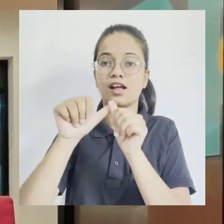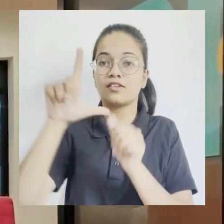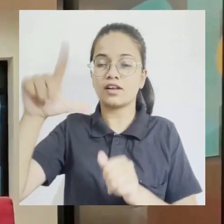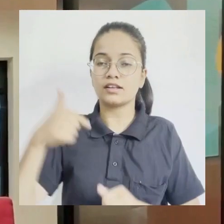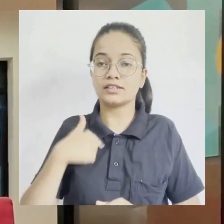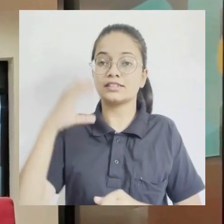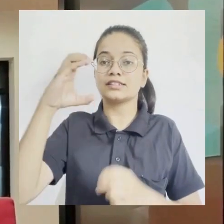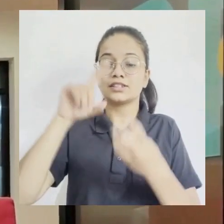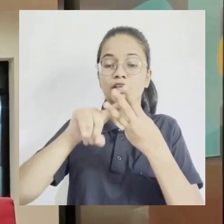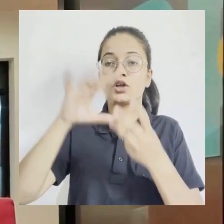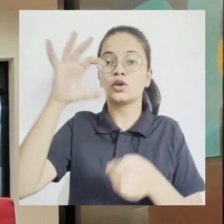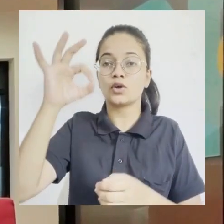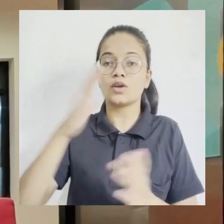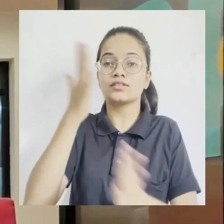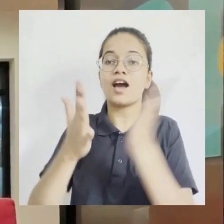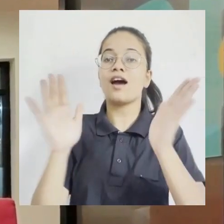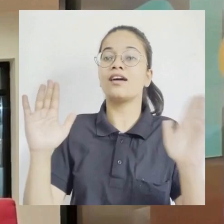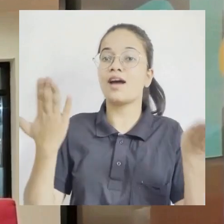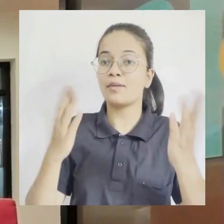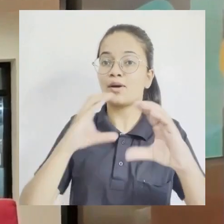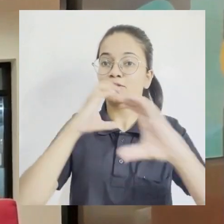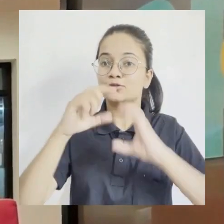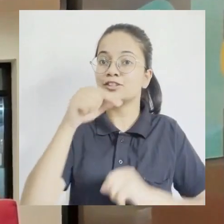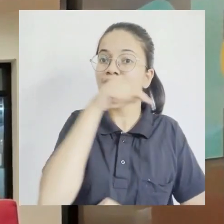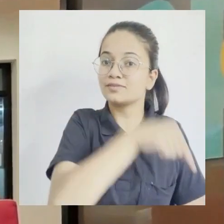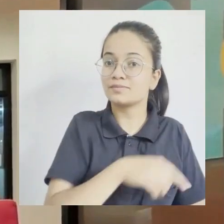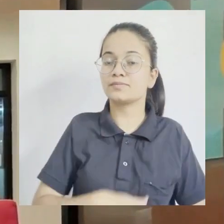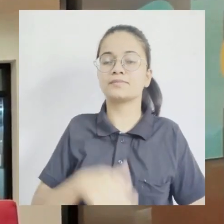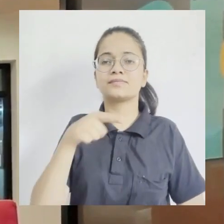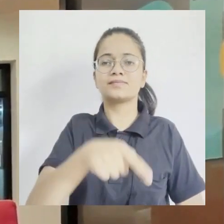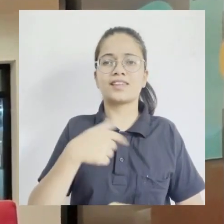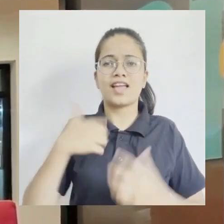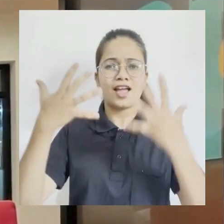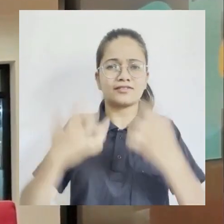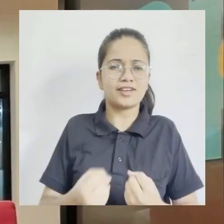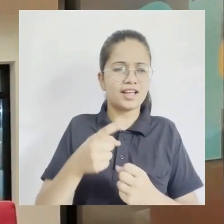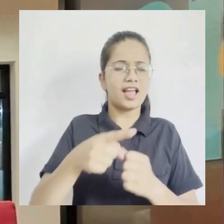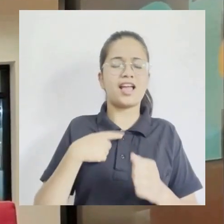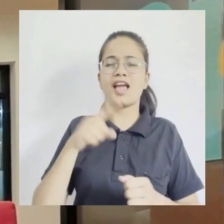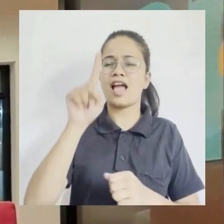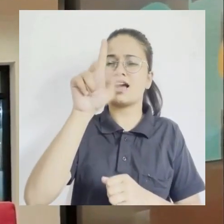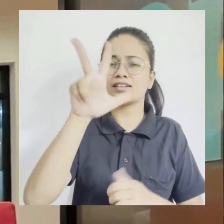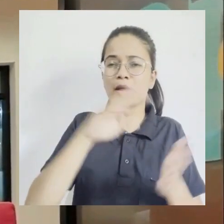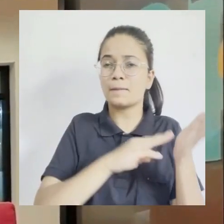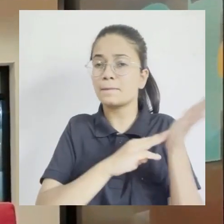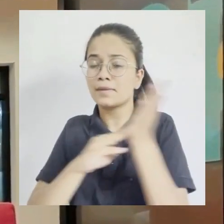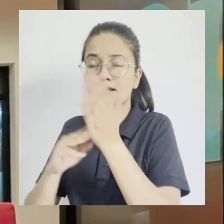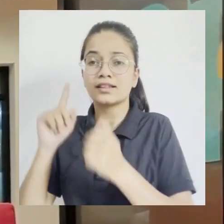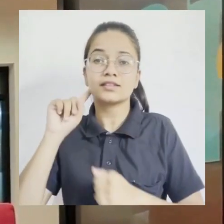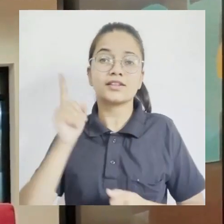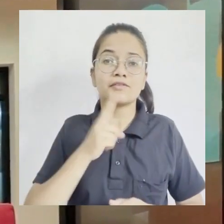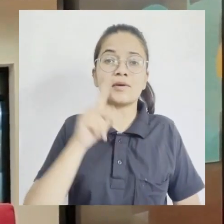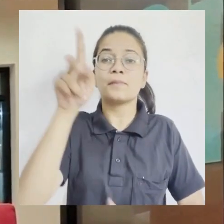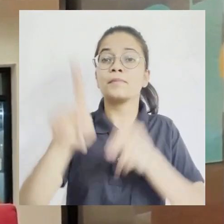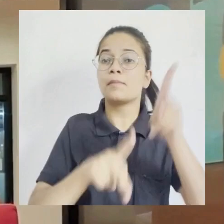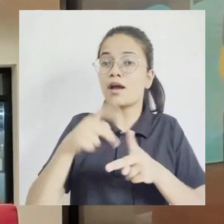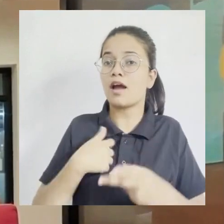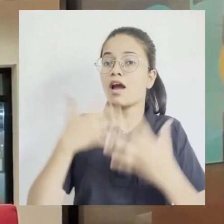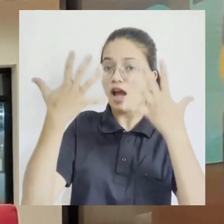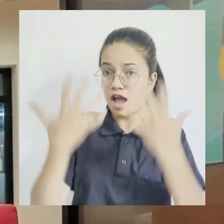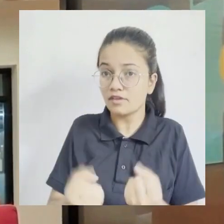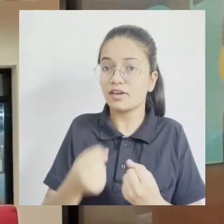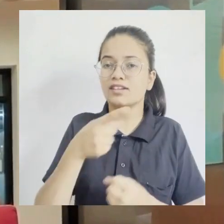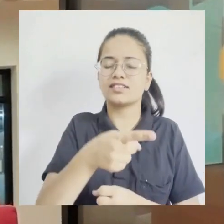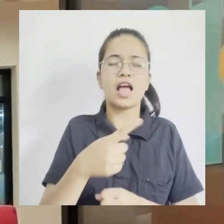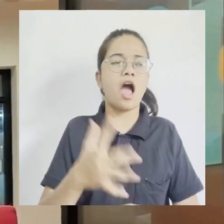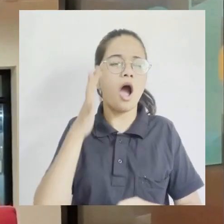Signable Communications. I started this company because I was shocked to hear there were over 18 million deaf people in India and for the most